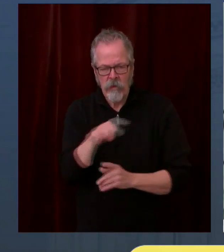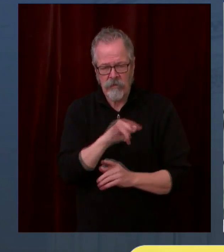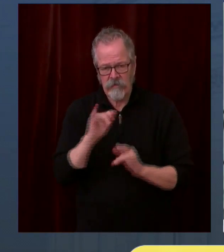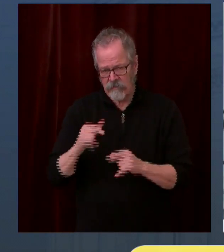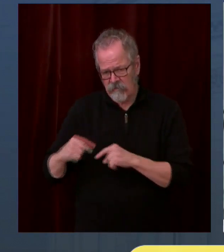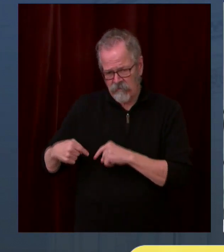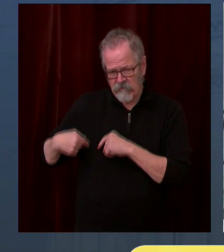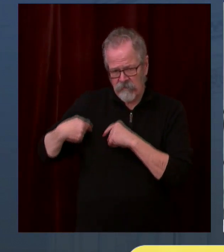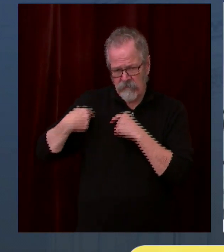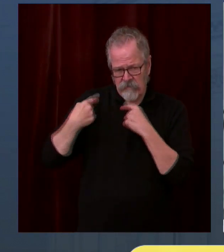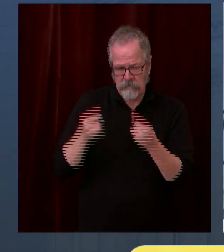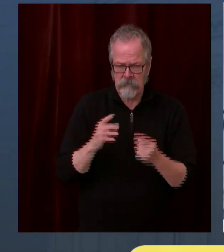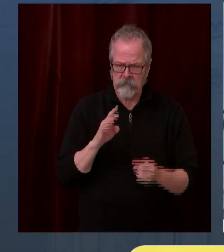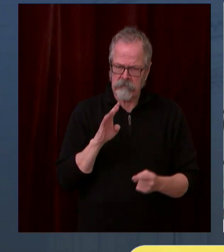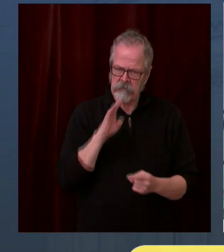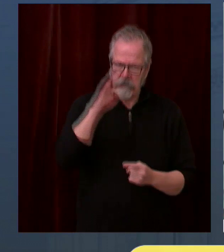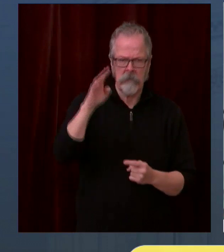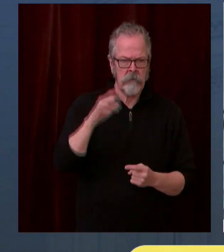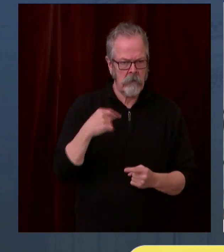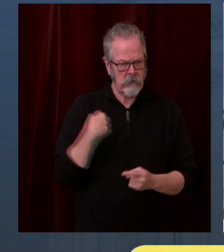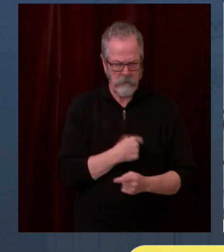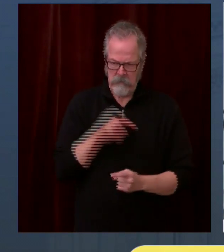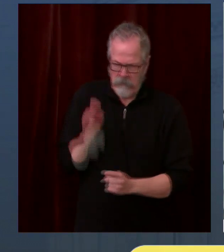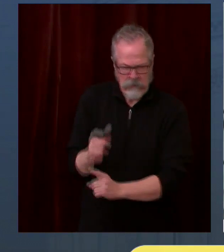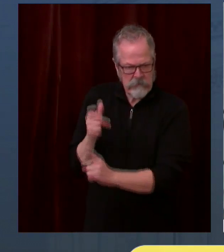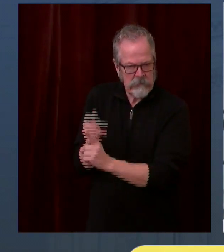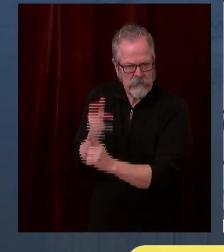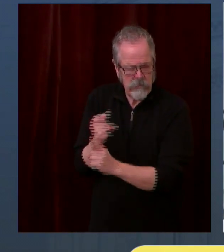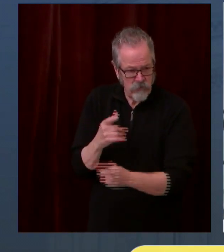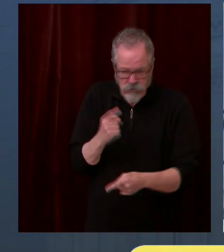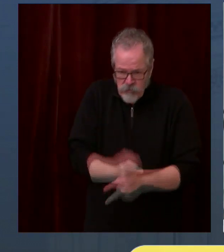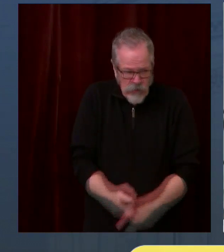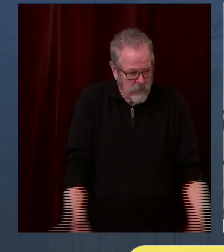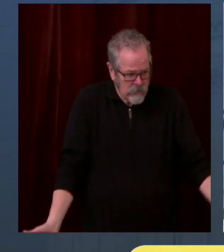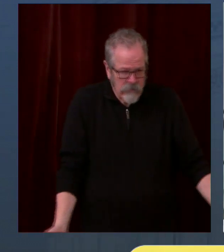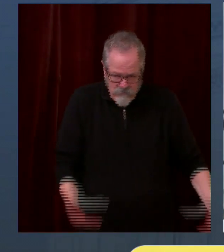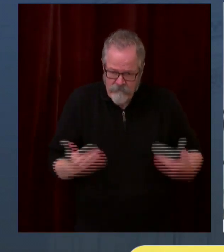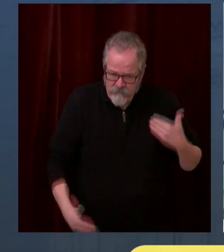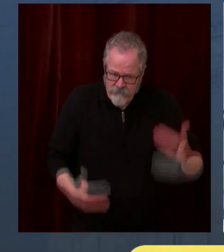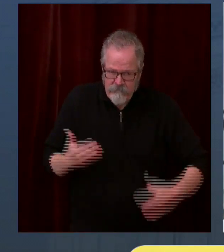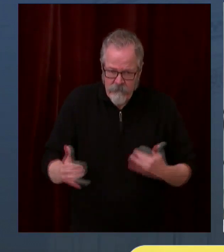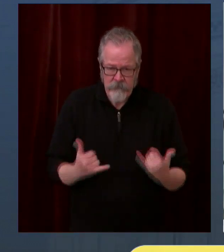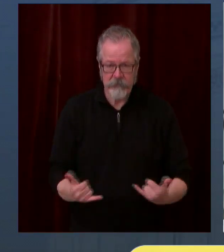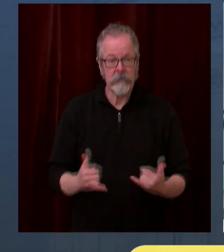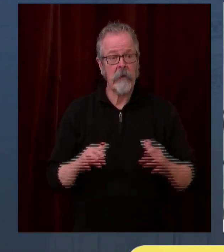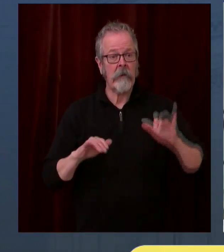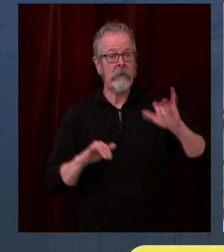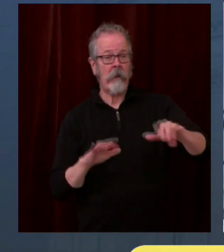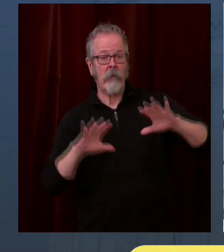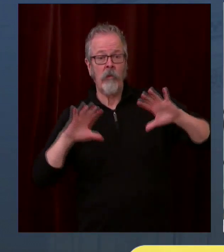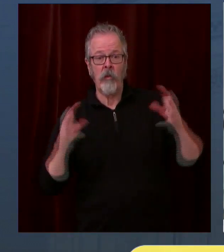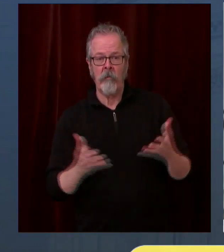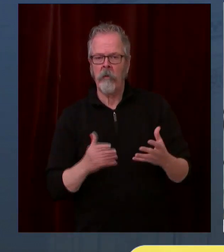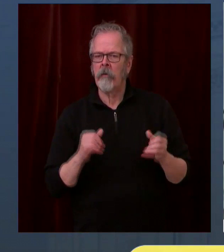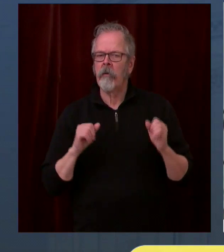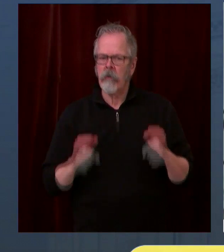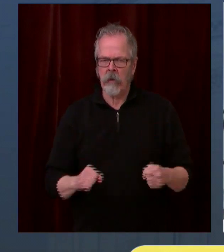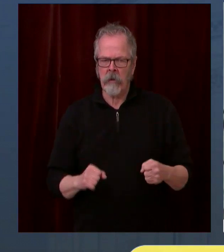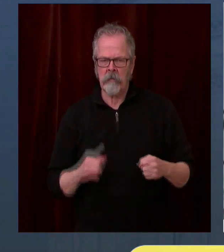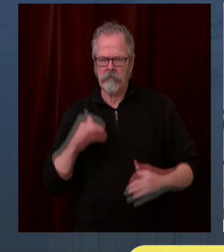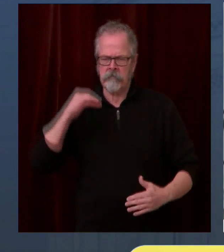team is one of the ways we can be successful. I know that this is the only way, that if we want to get this